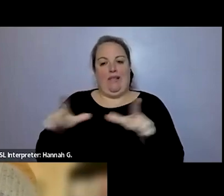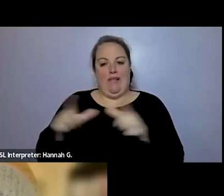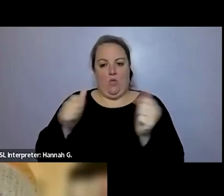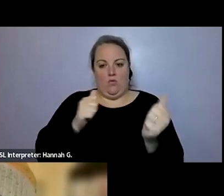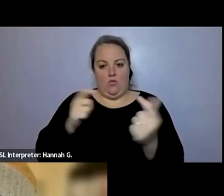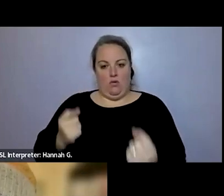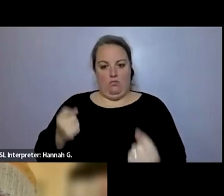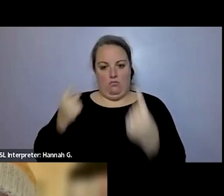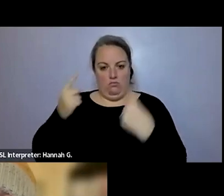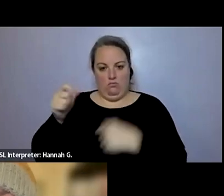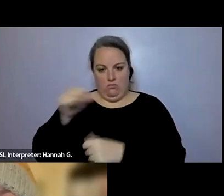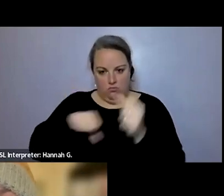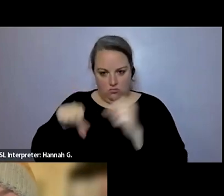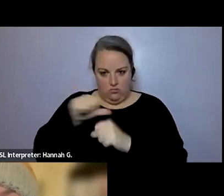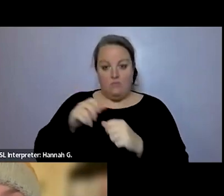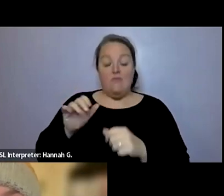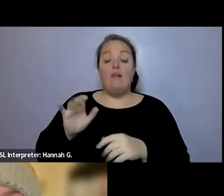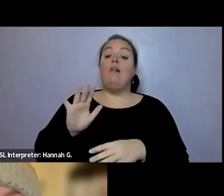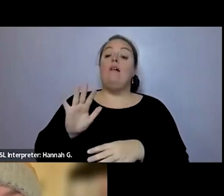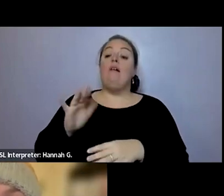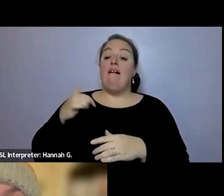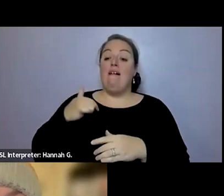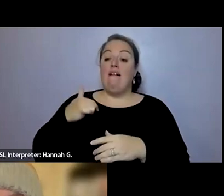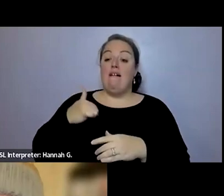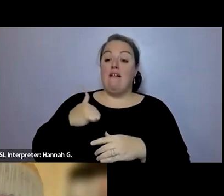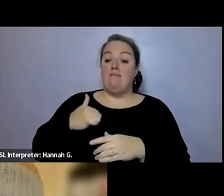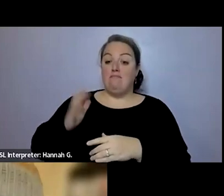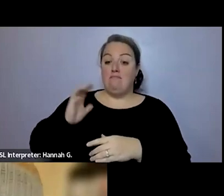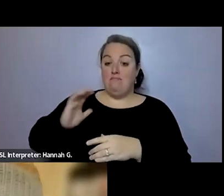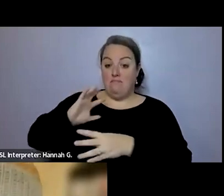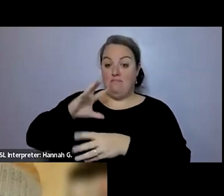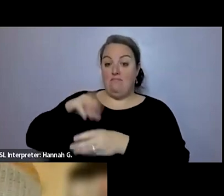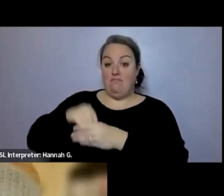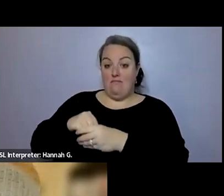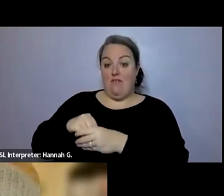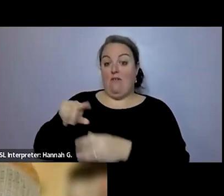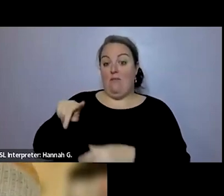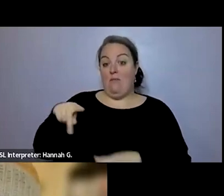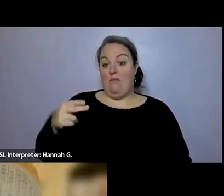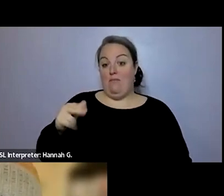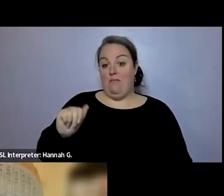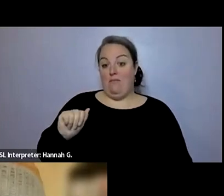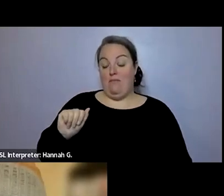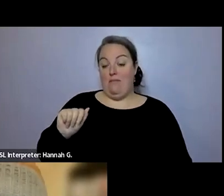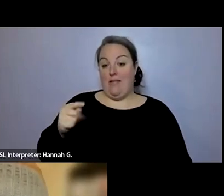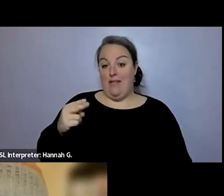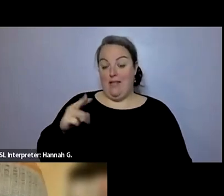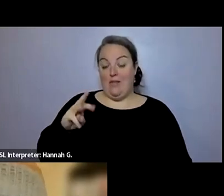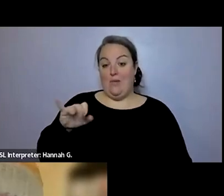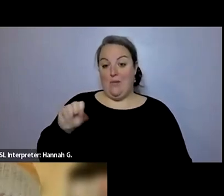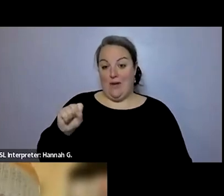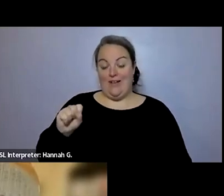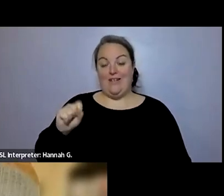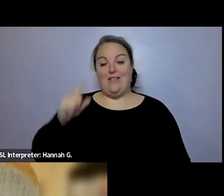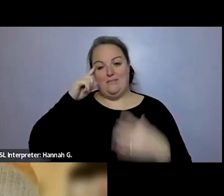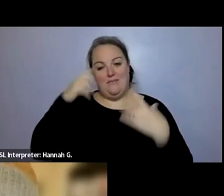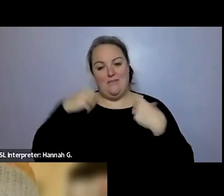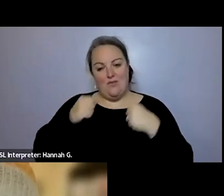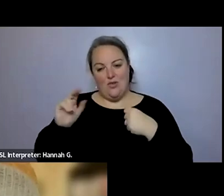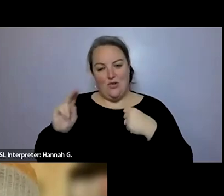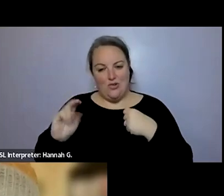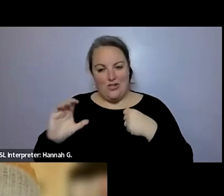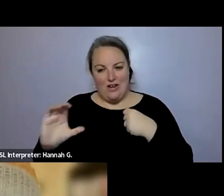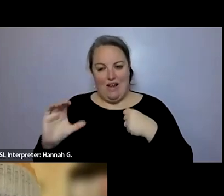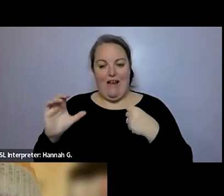um i actually was part of um some of the trainings that pathways is doing at the mental health urgent care right now and i think